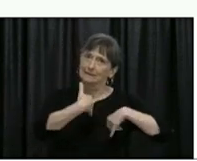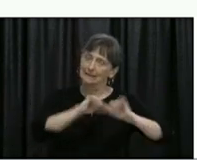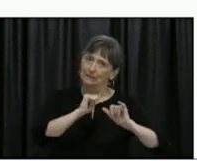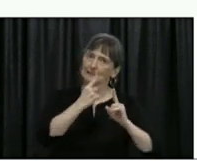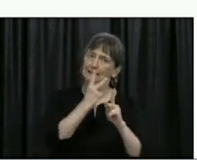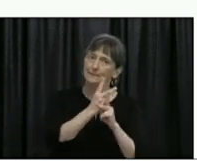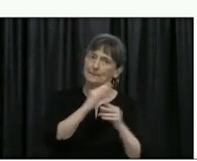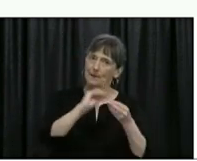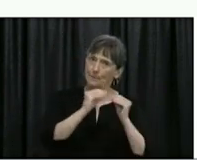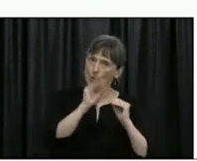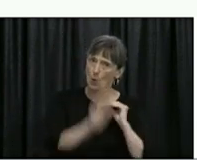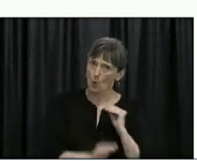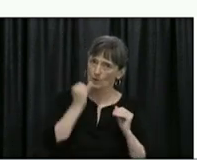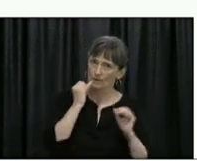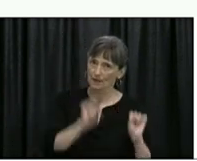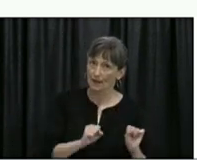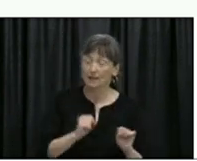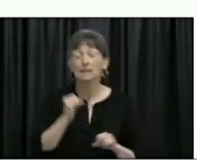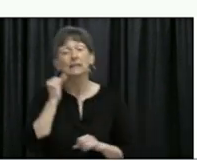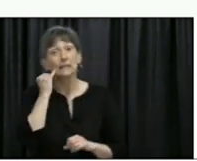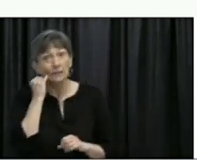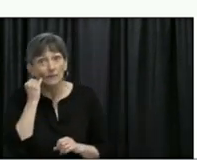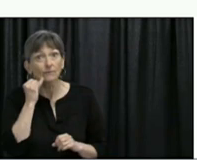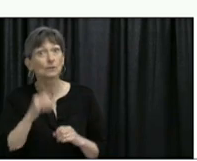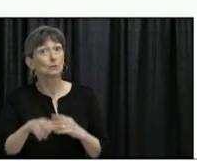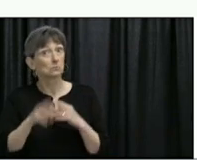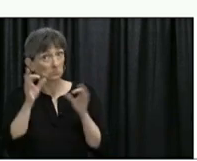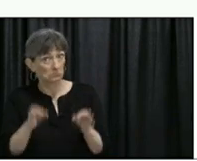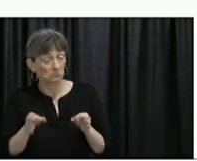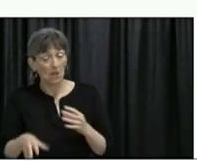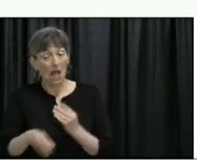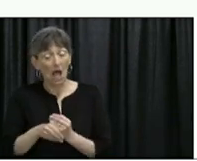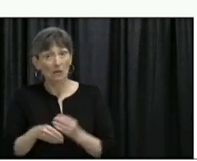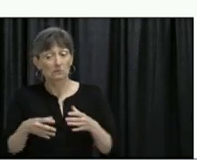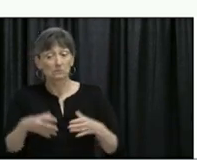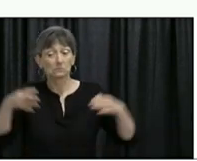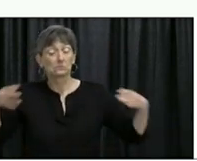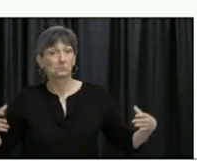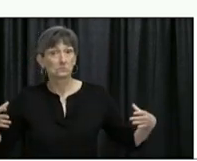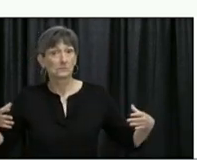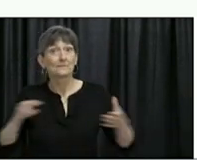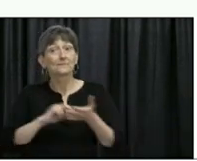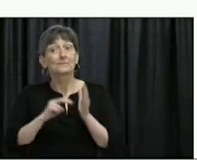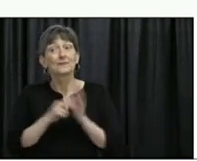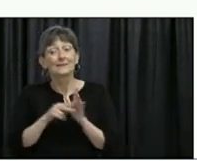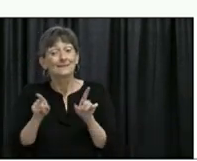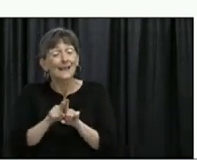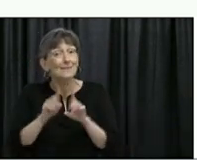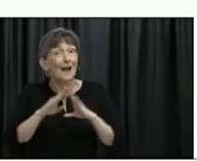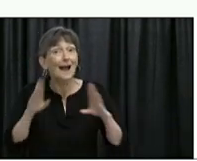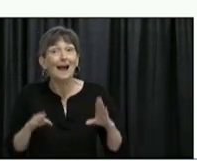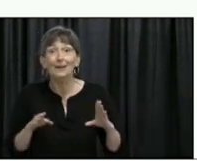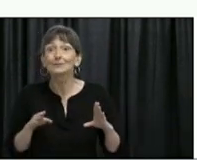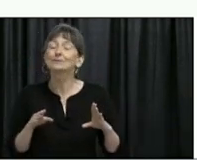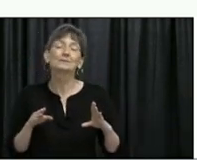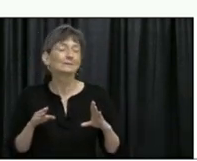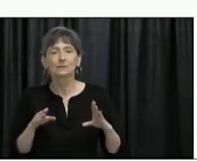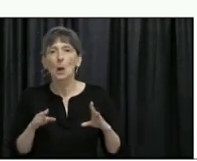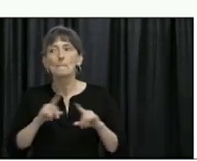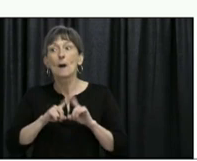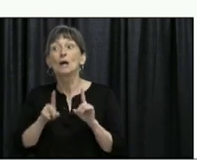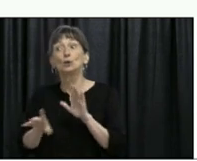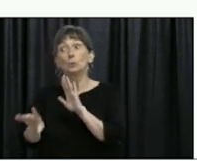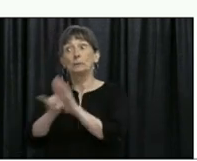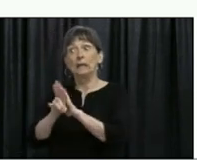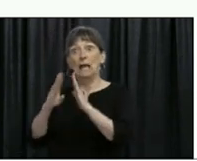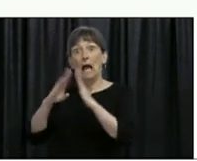you do choose to expand your double bubble, new members do not have to be from the same household, but once they've been decided,